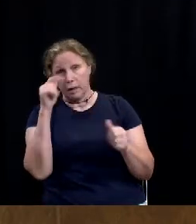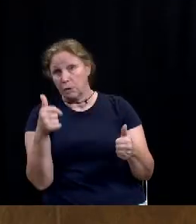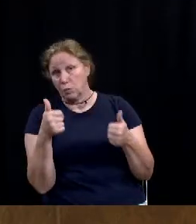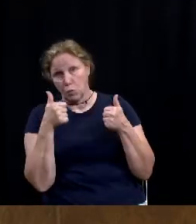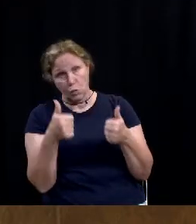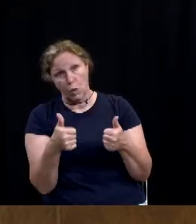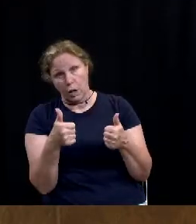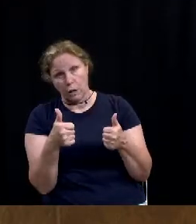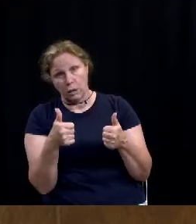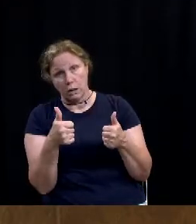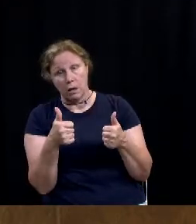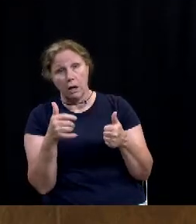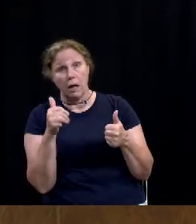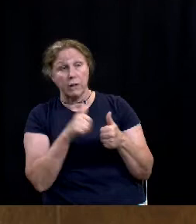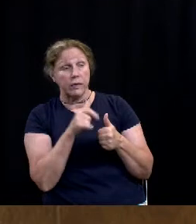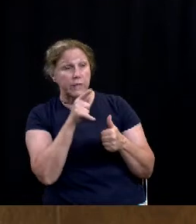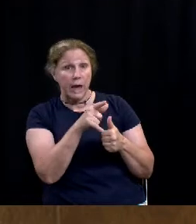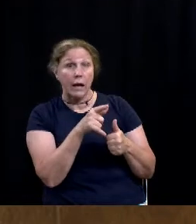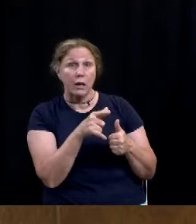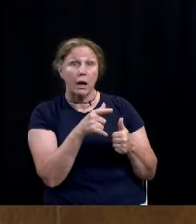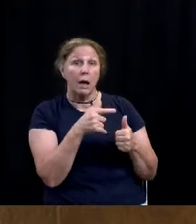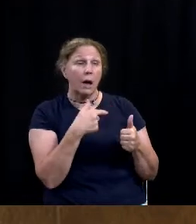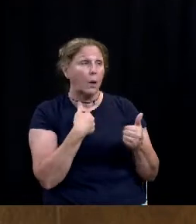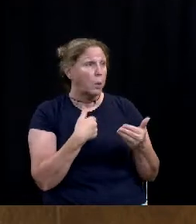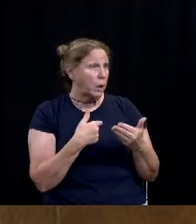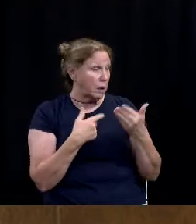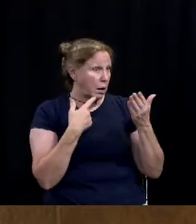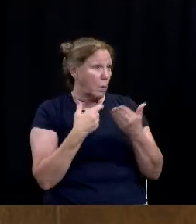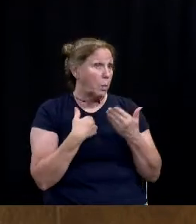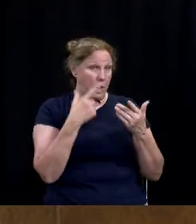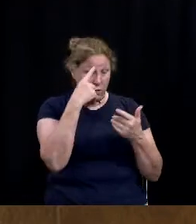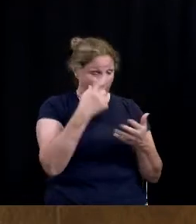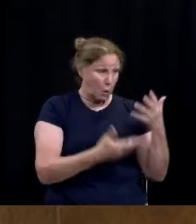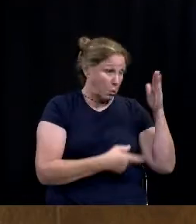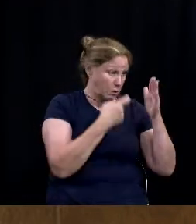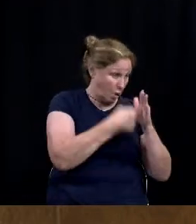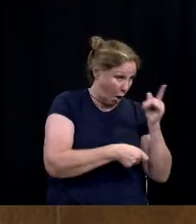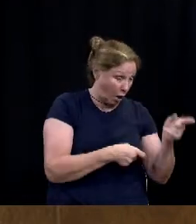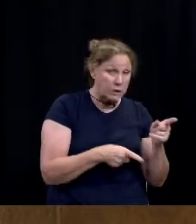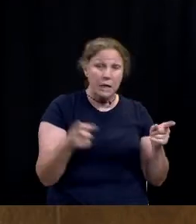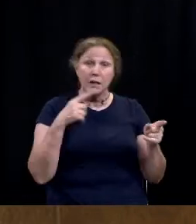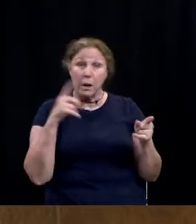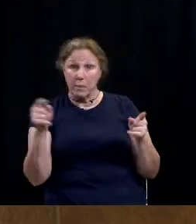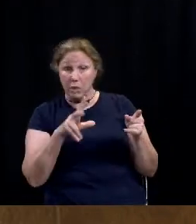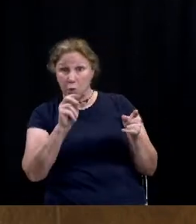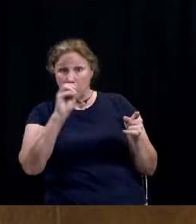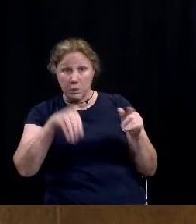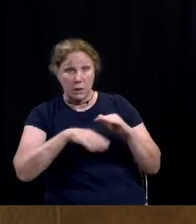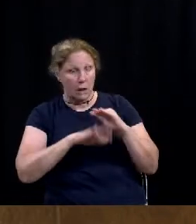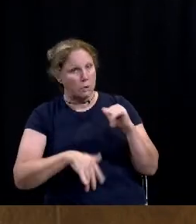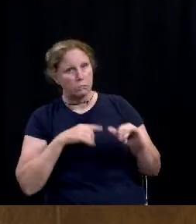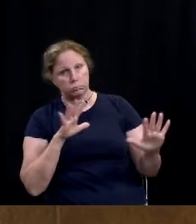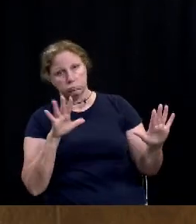proposed bid came in almost a third, less than what is anticipated. But even I want to